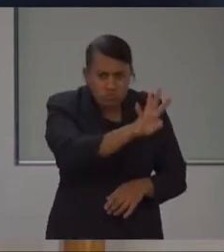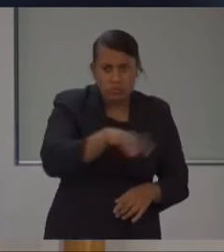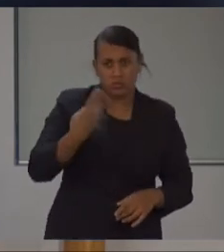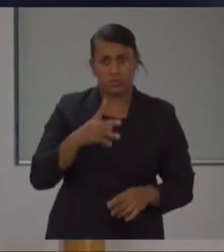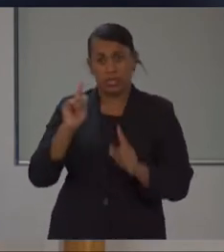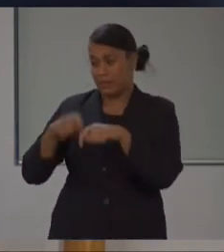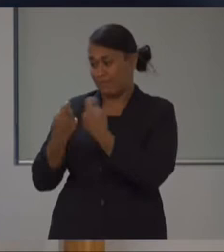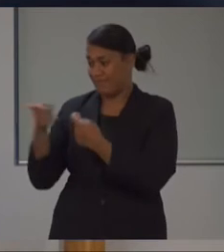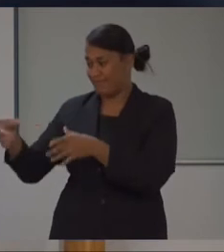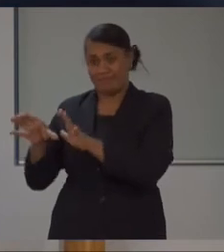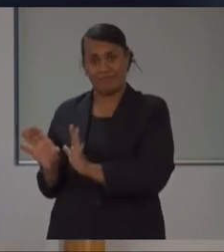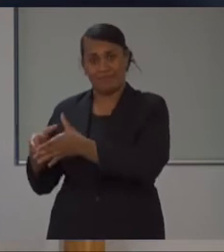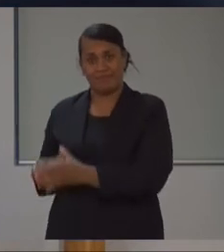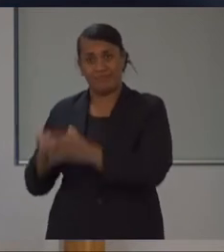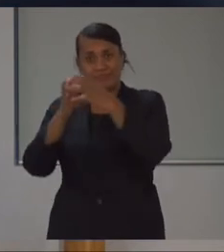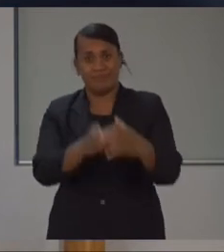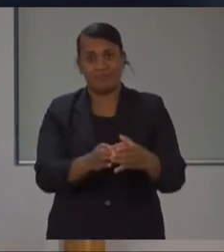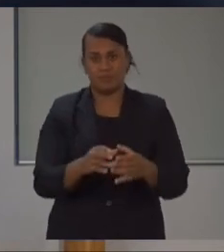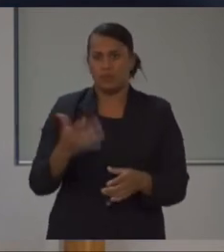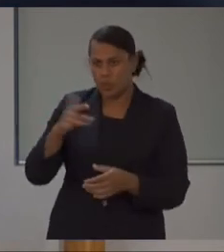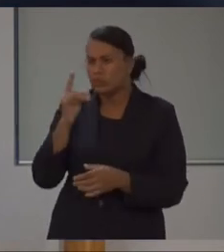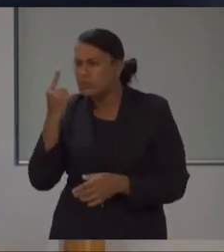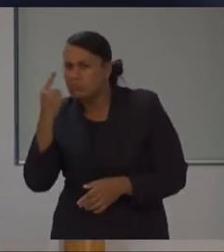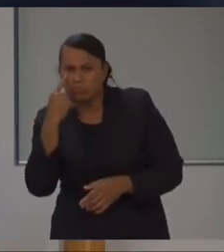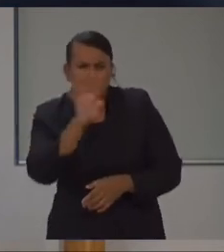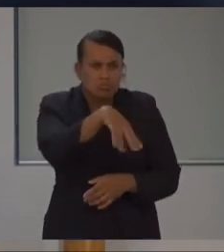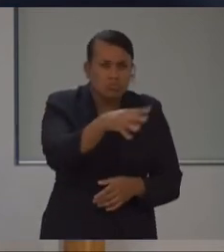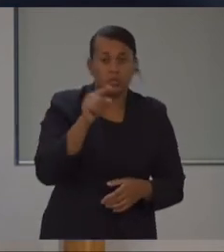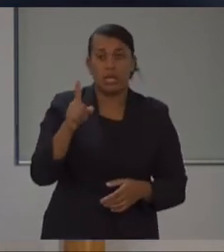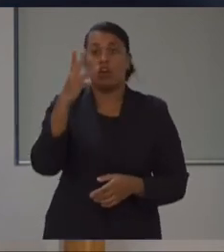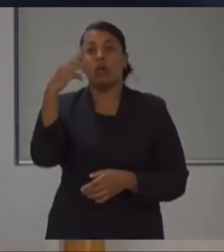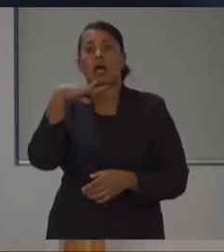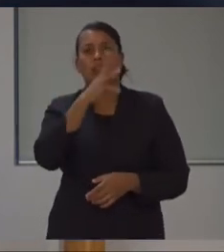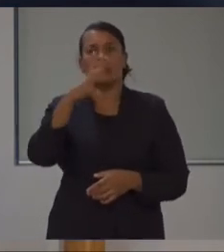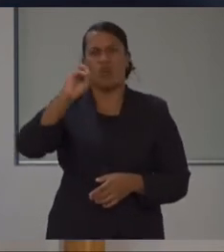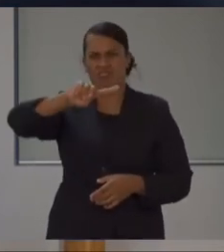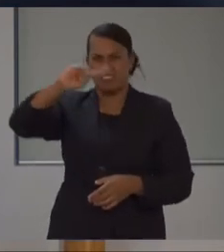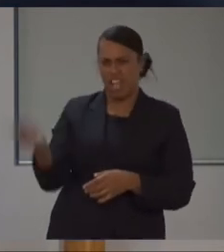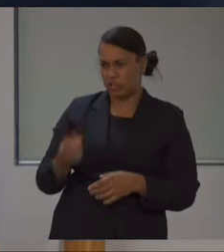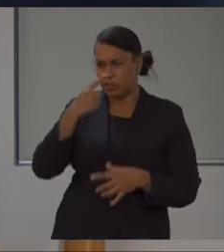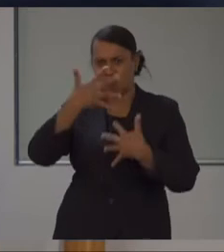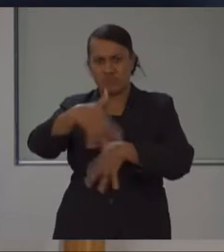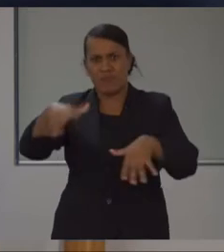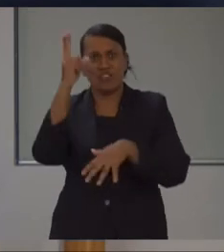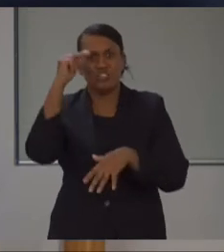already seen more than 330,000 Fijians. They continue to do their work, they're beginning to